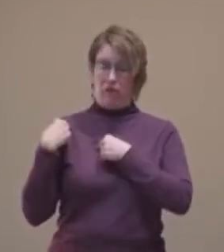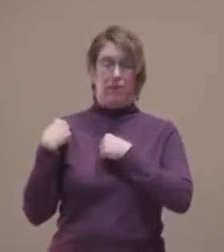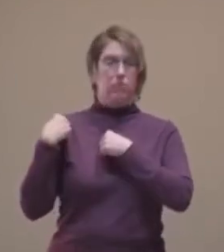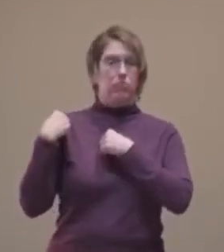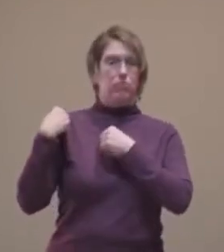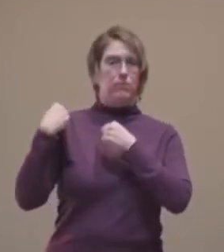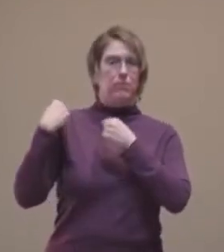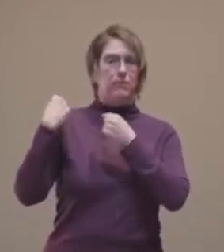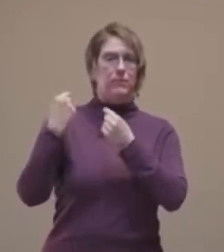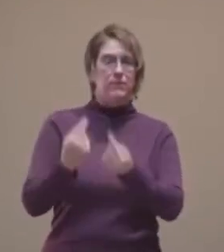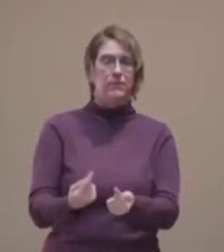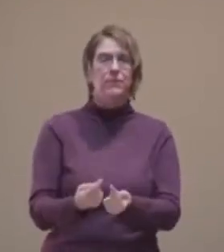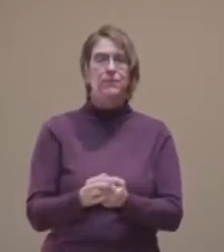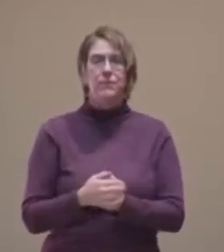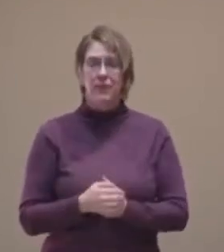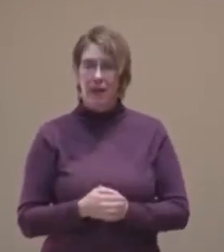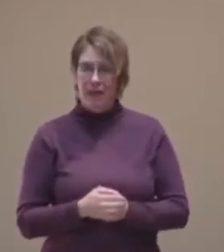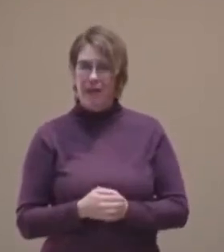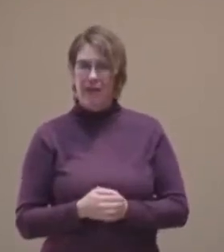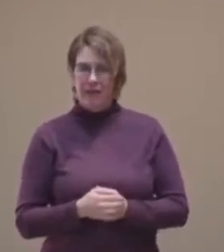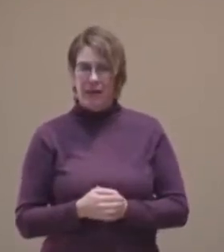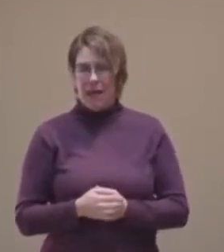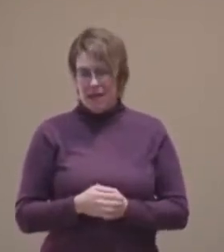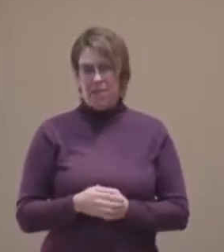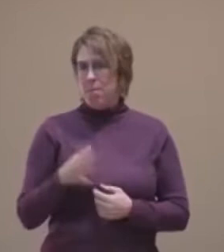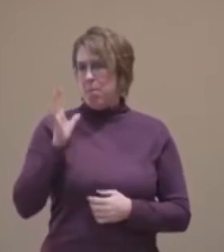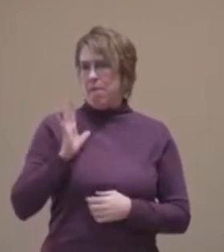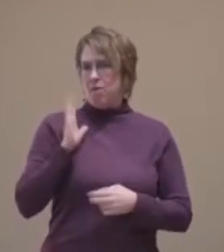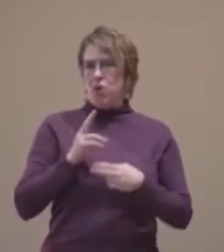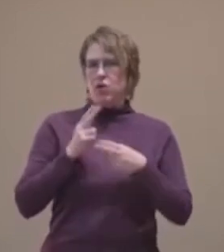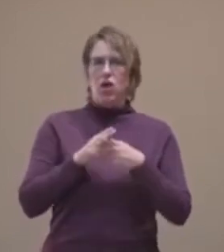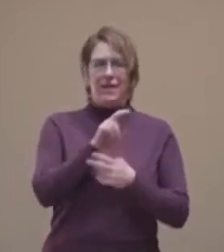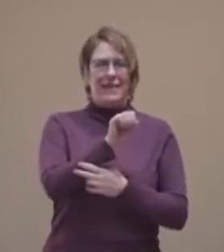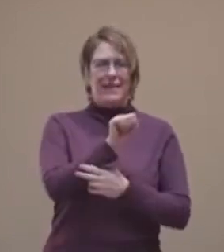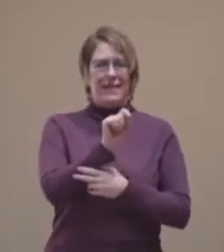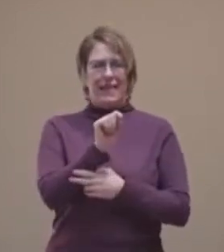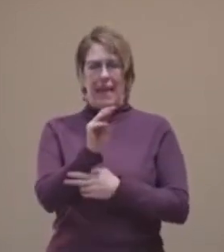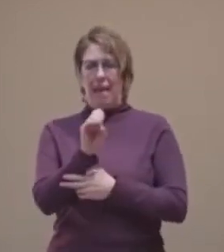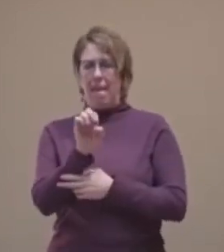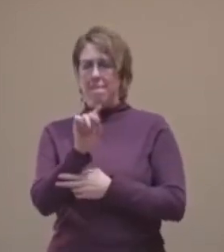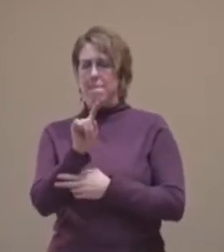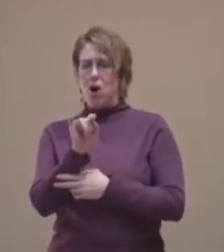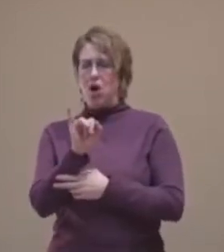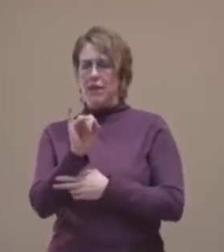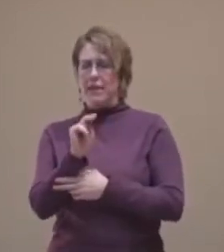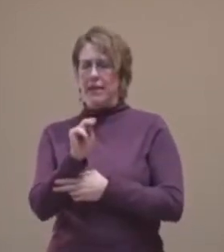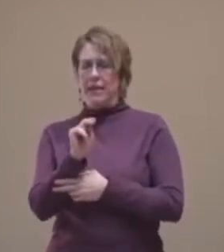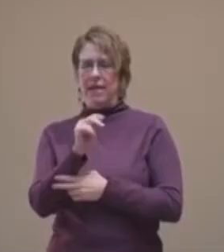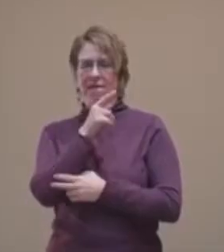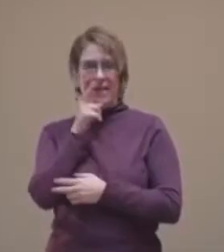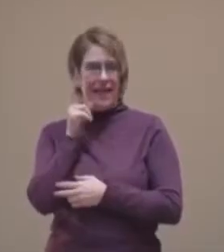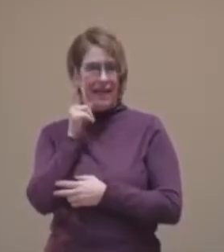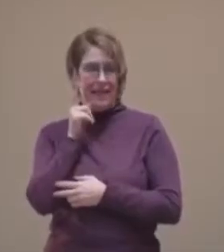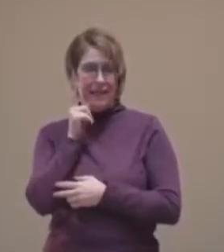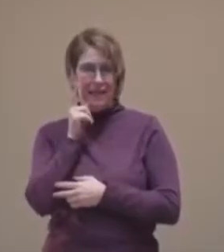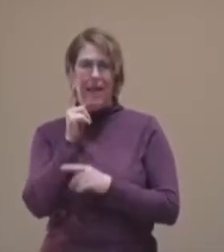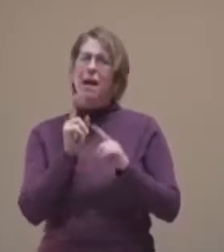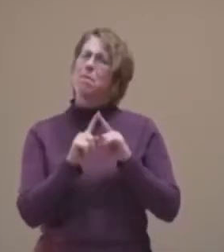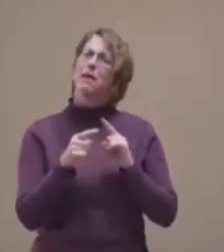the days of St. Martin's Lent, as it was called. You don't find a lot of downers at this time of year.